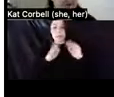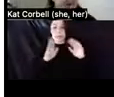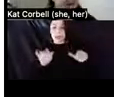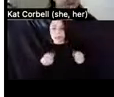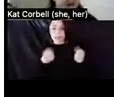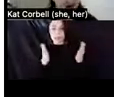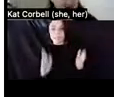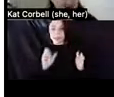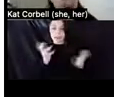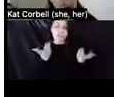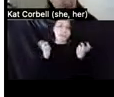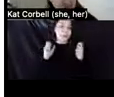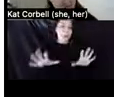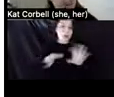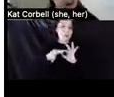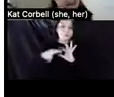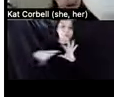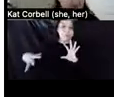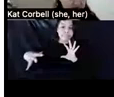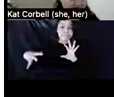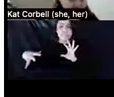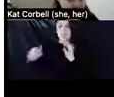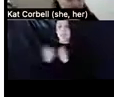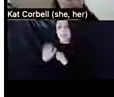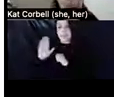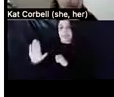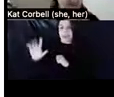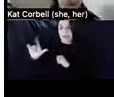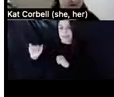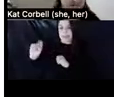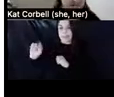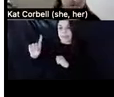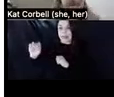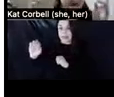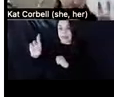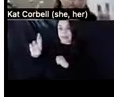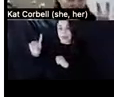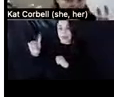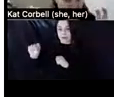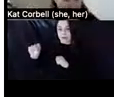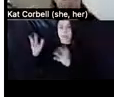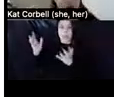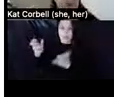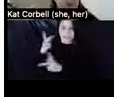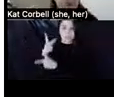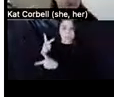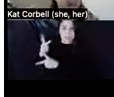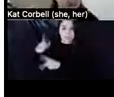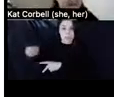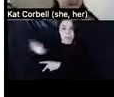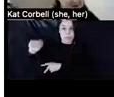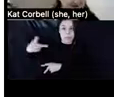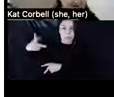not want to sever ties with their landlords. They wanted to keep their, you know, keep the apartments they found and have a good